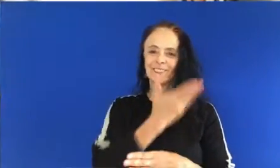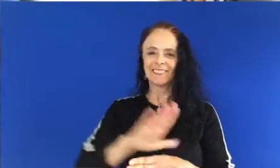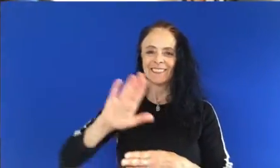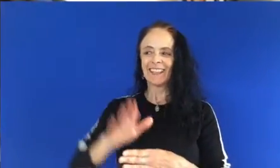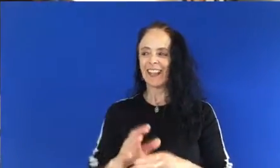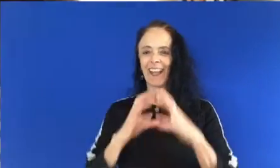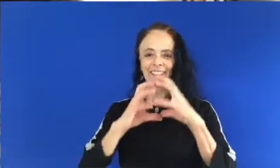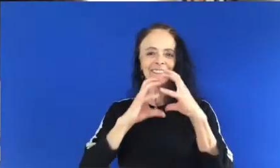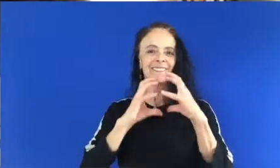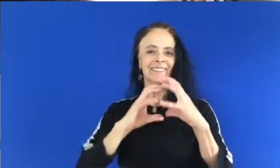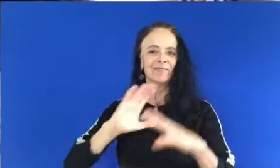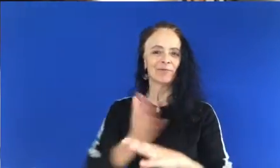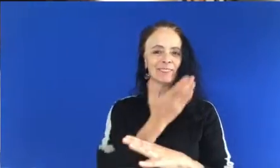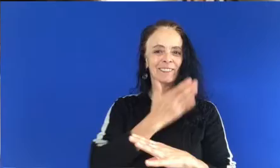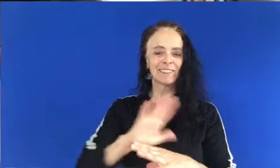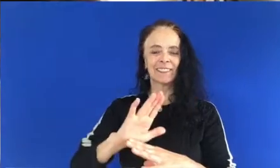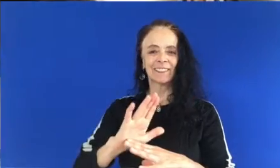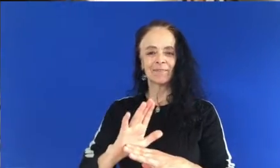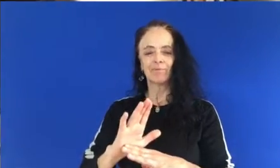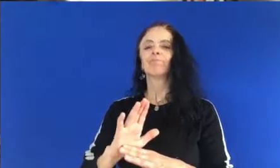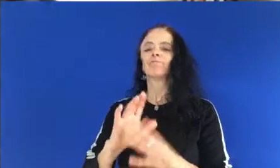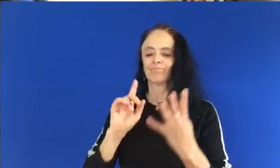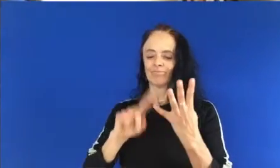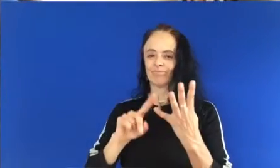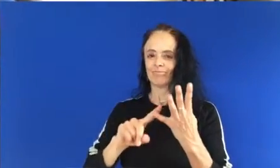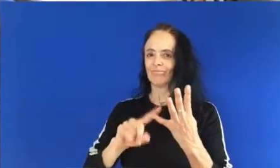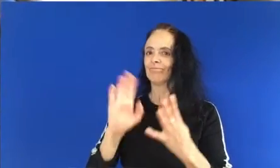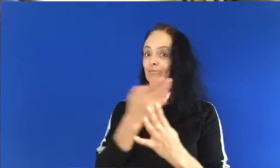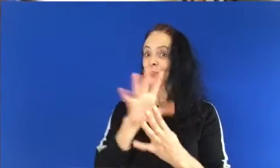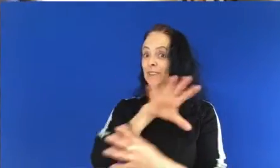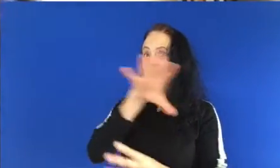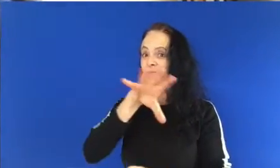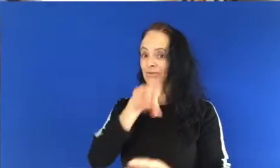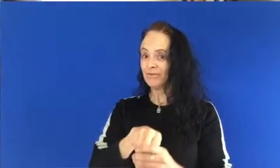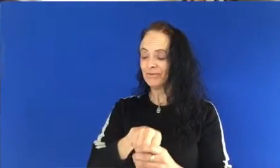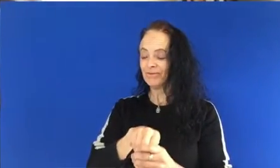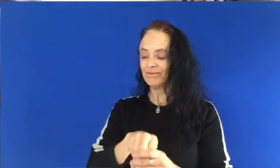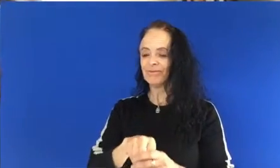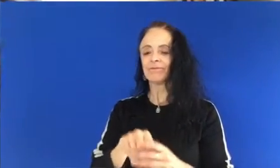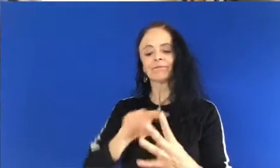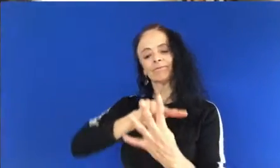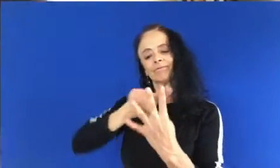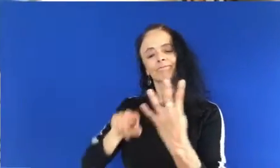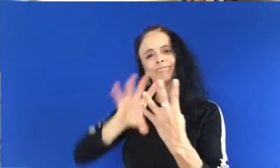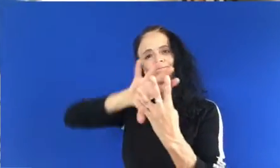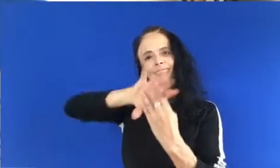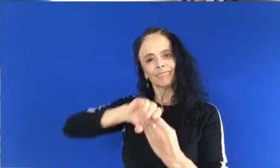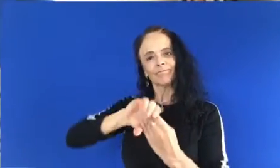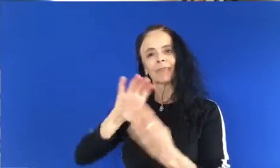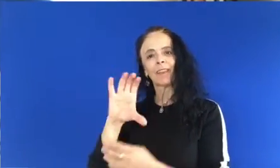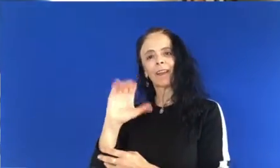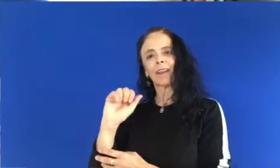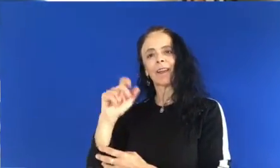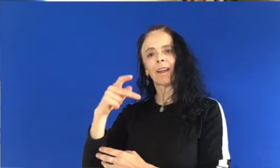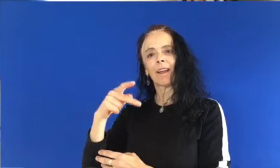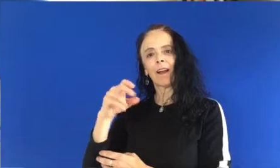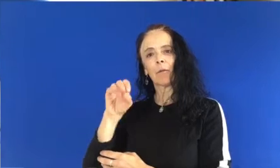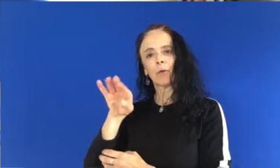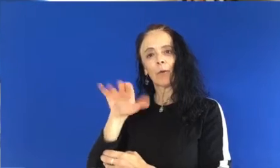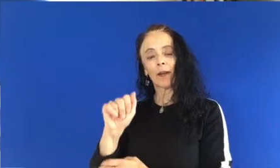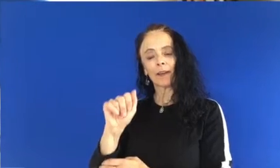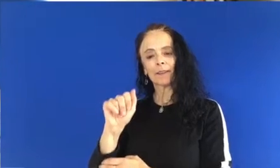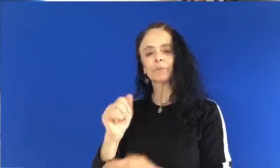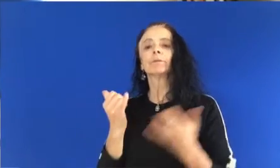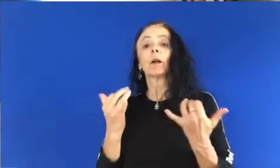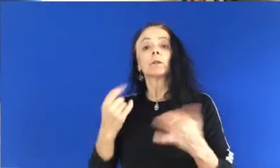music. Capoeira also has music. Today we are going to